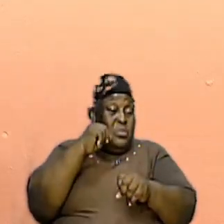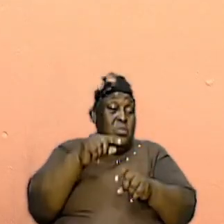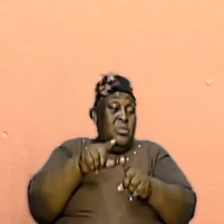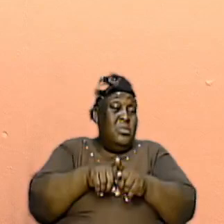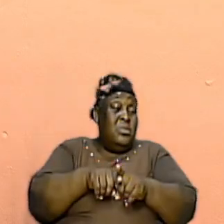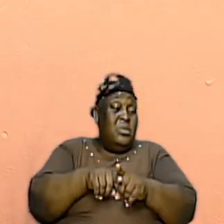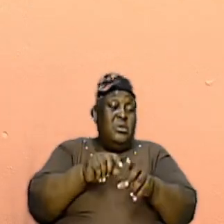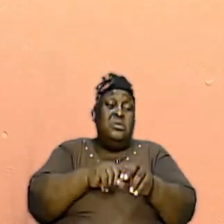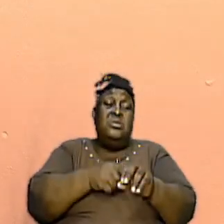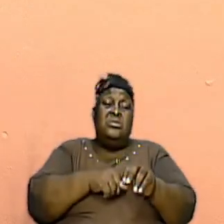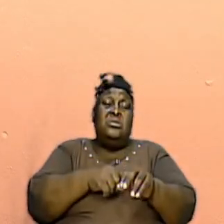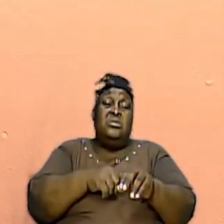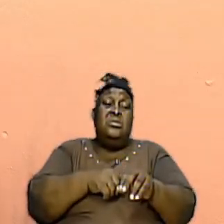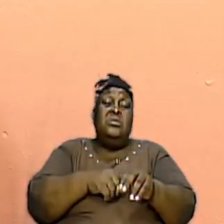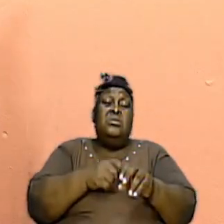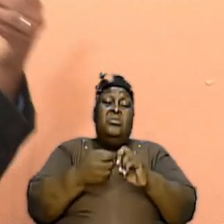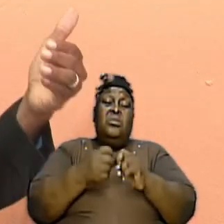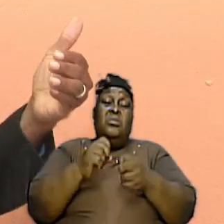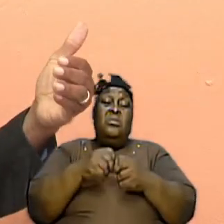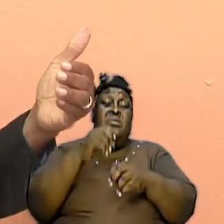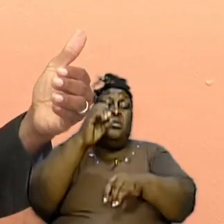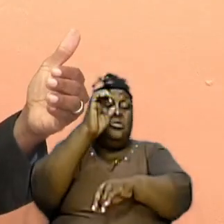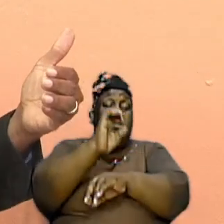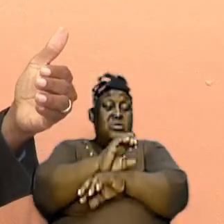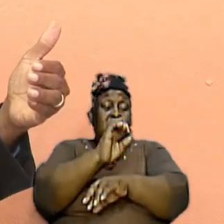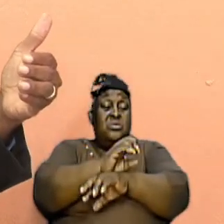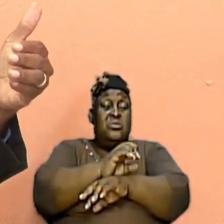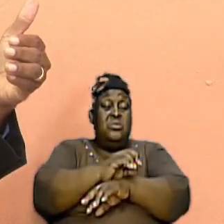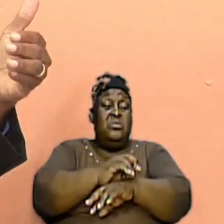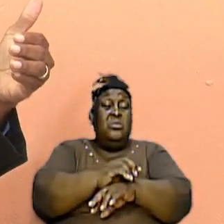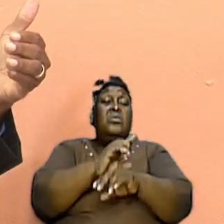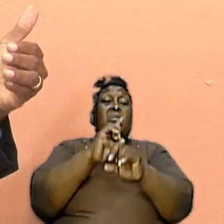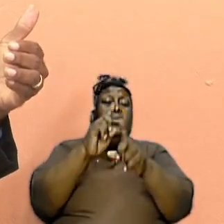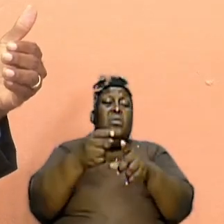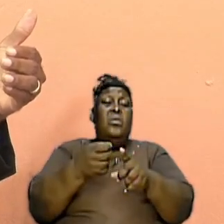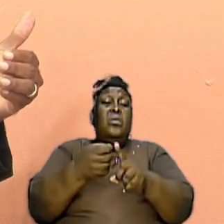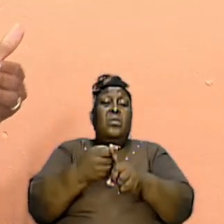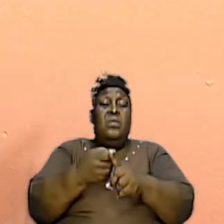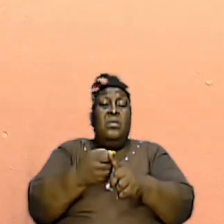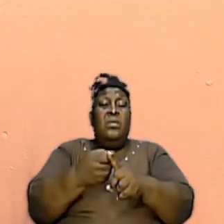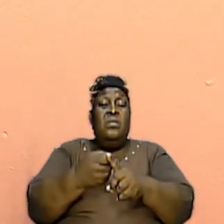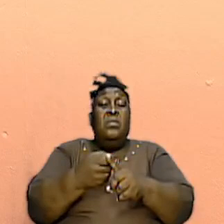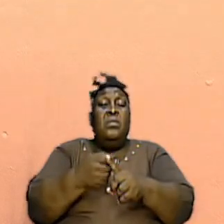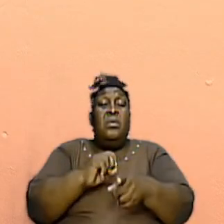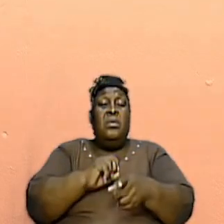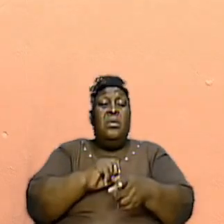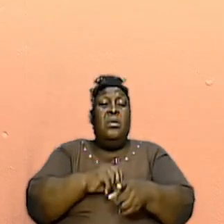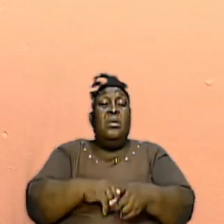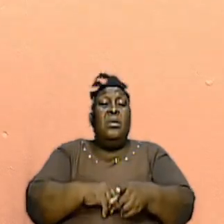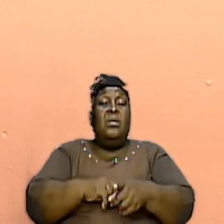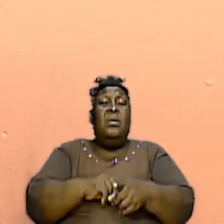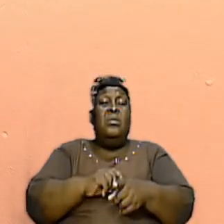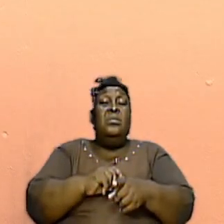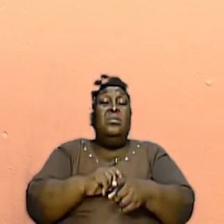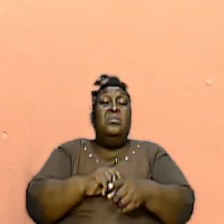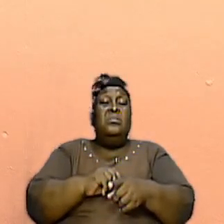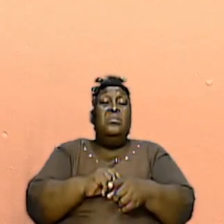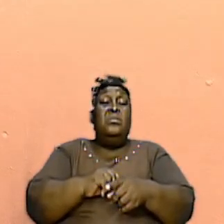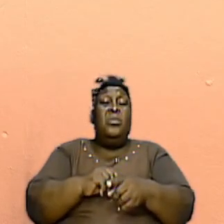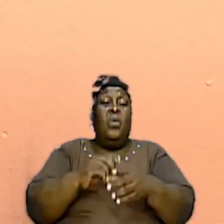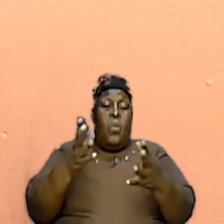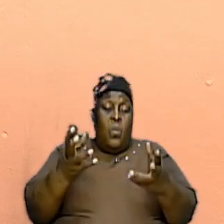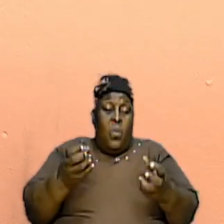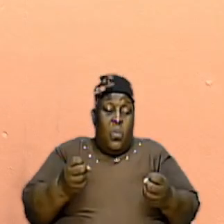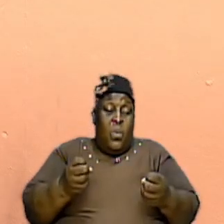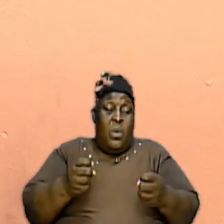the study of the church we went from the tabernacle, from Exodus to build up is because I